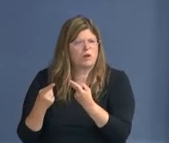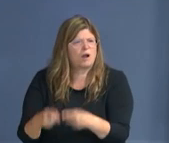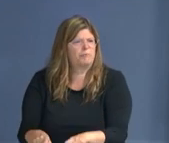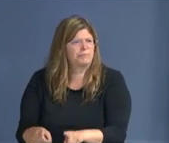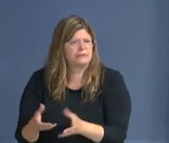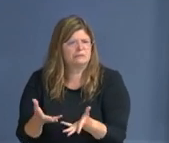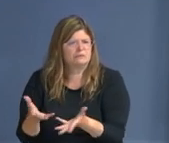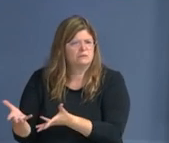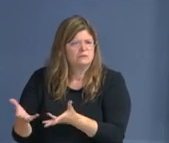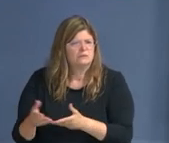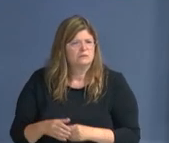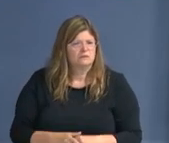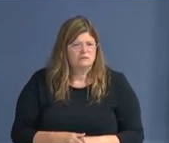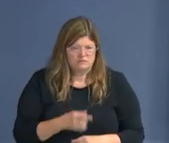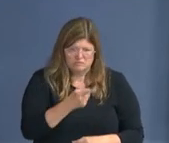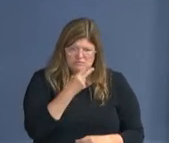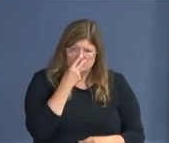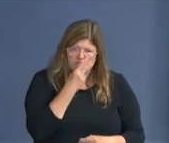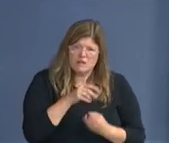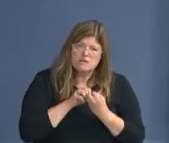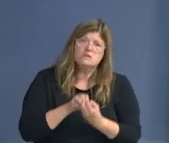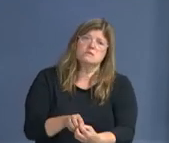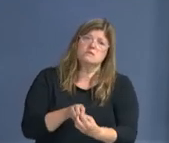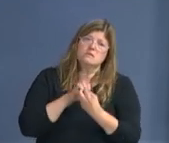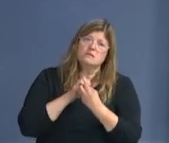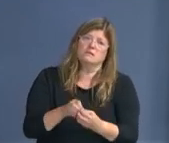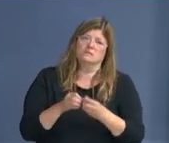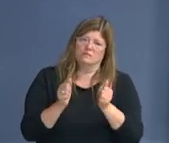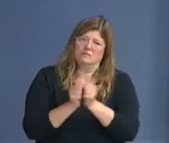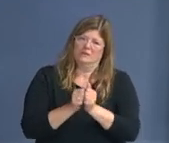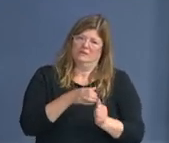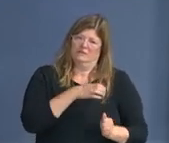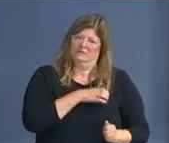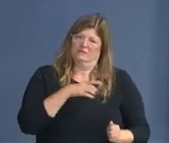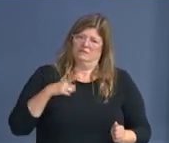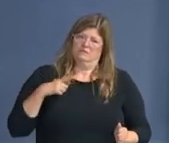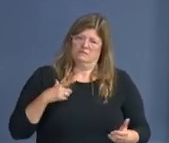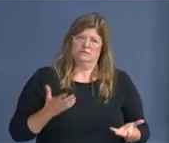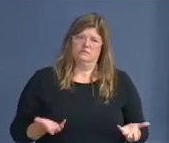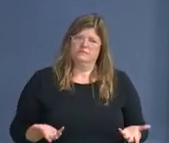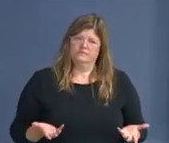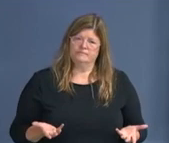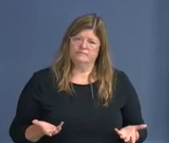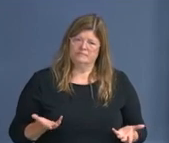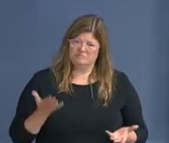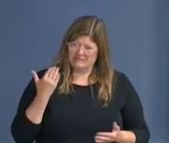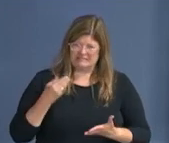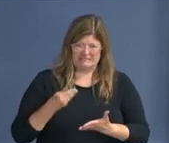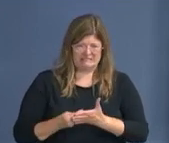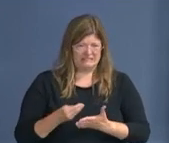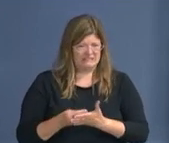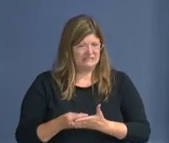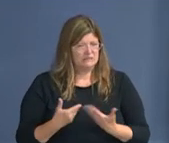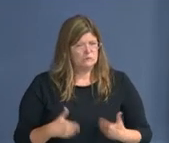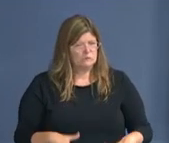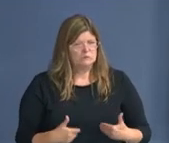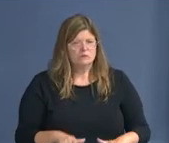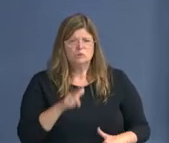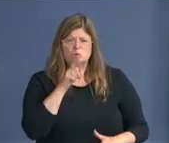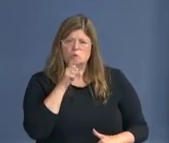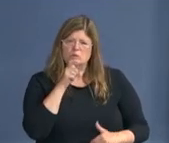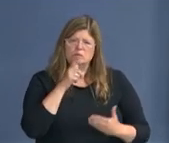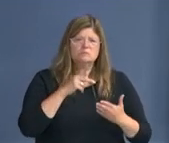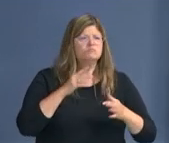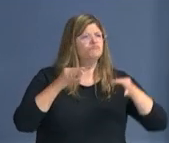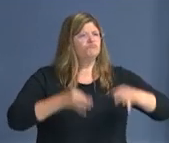fight coming here with the council members and yourself? The council members have my budget. All of the